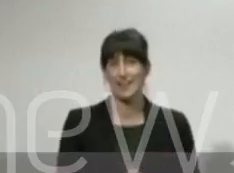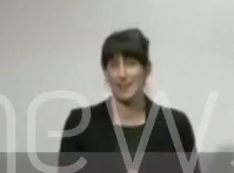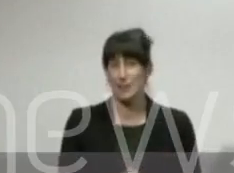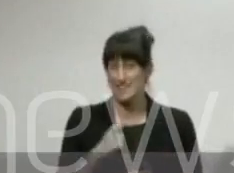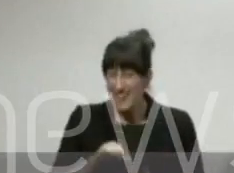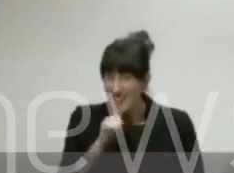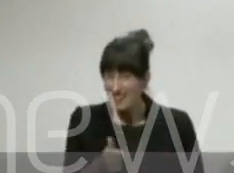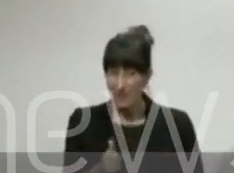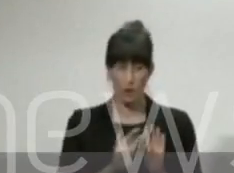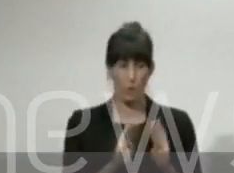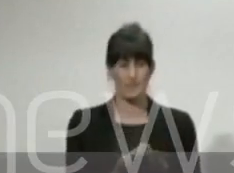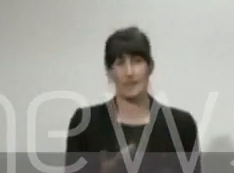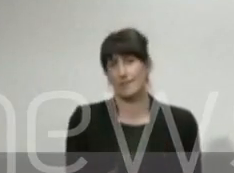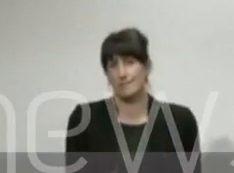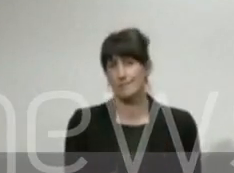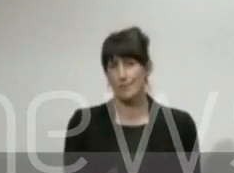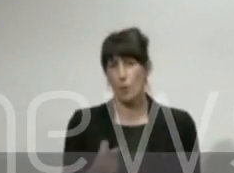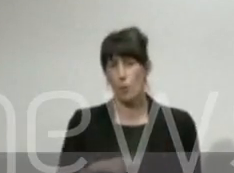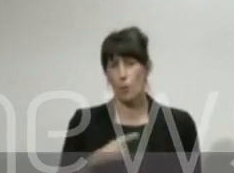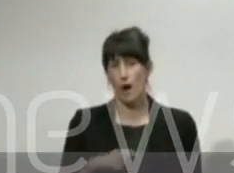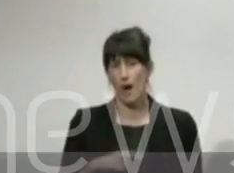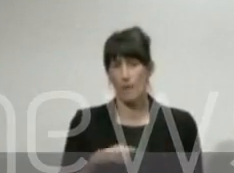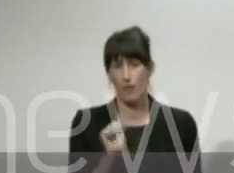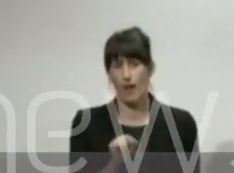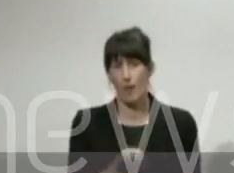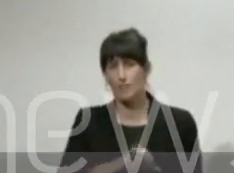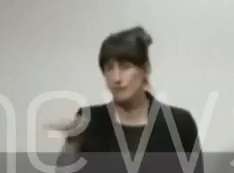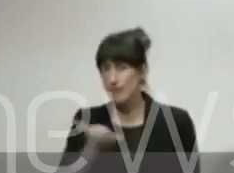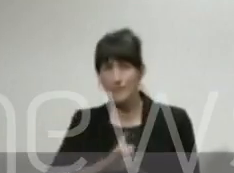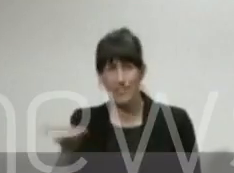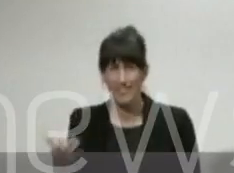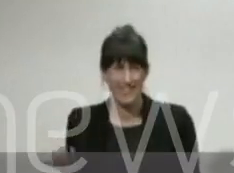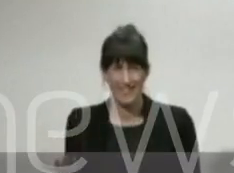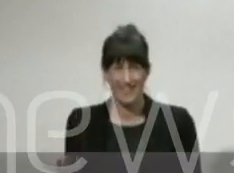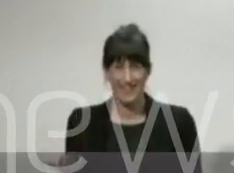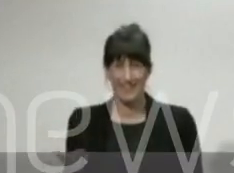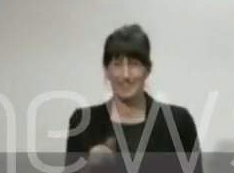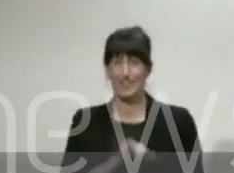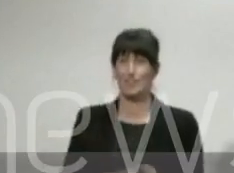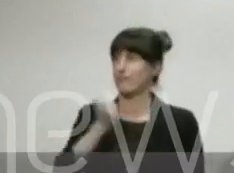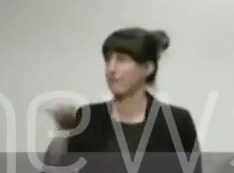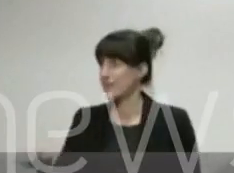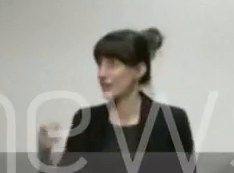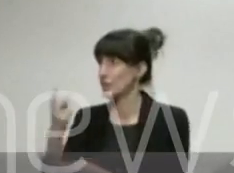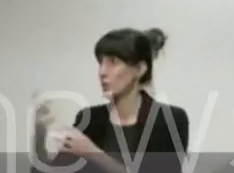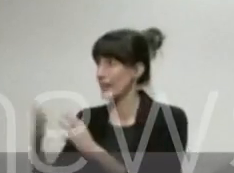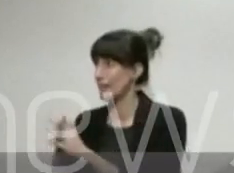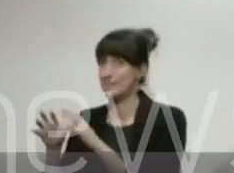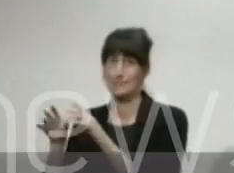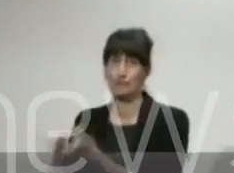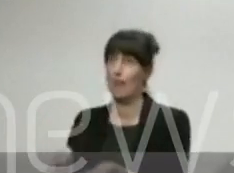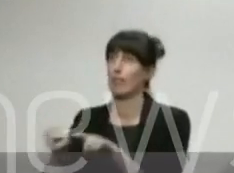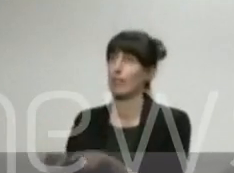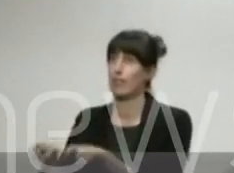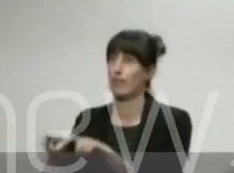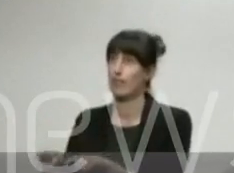side in quarantine for a two week period and have to do the same again when you return. But there is still a lot of